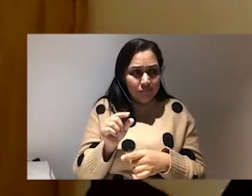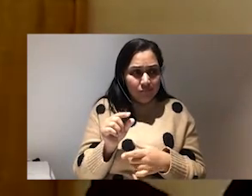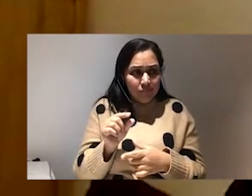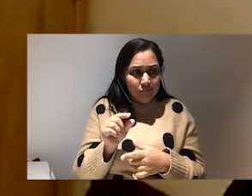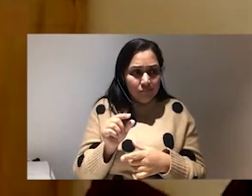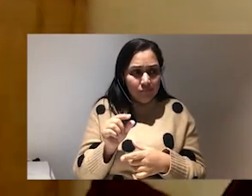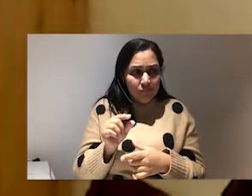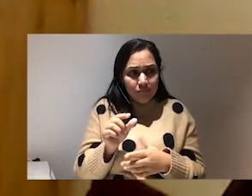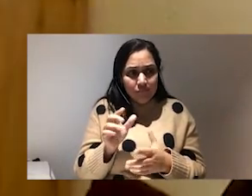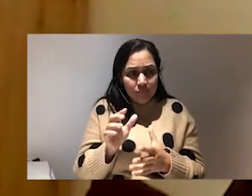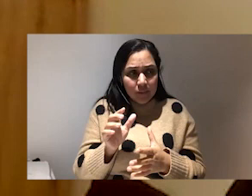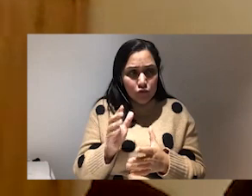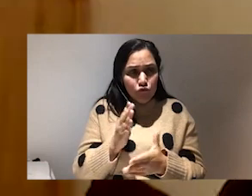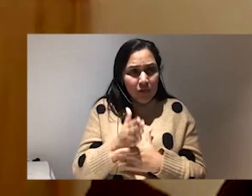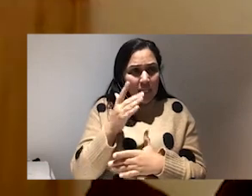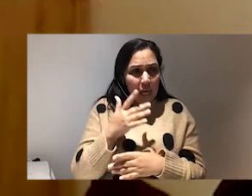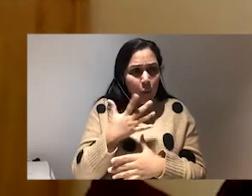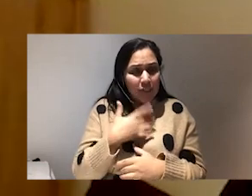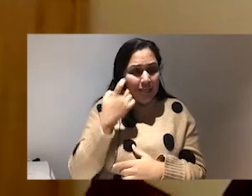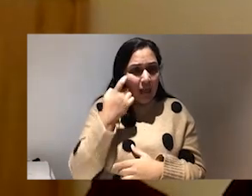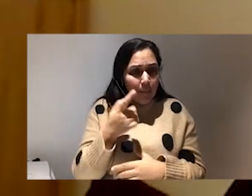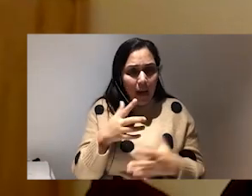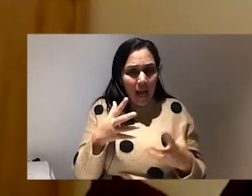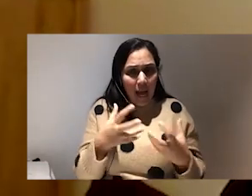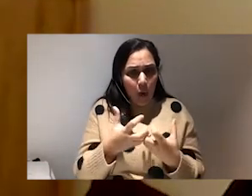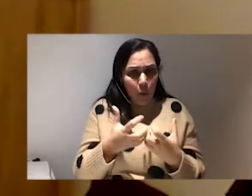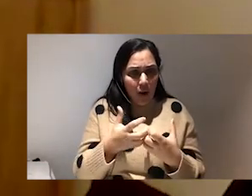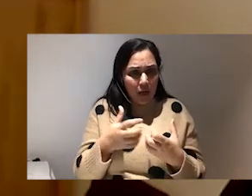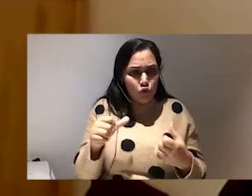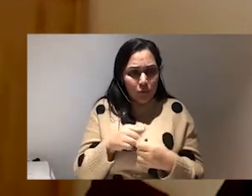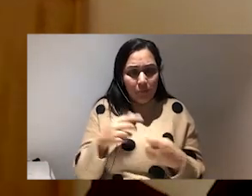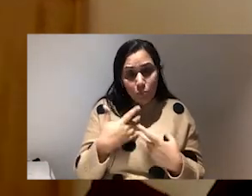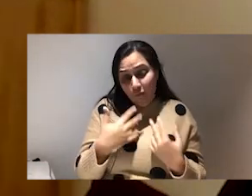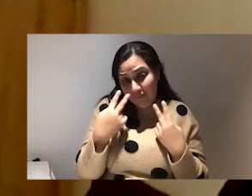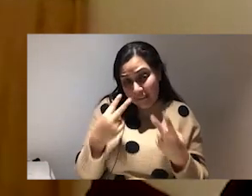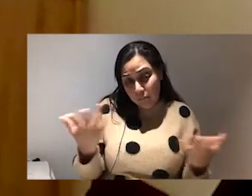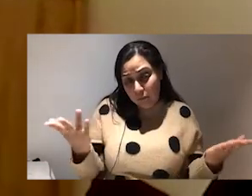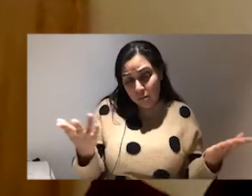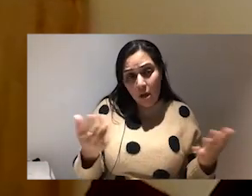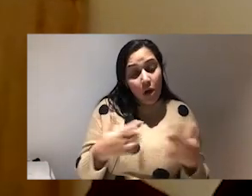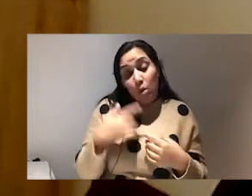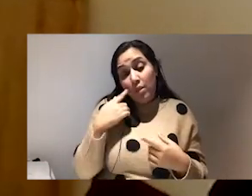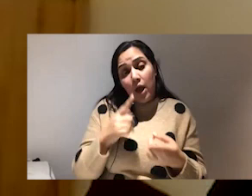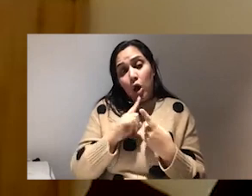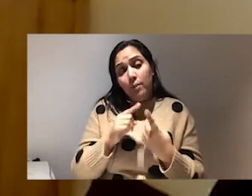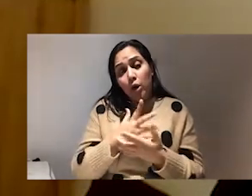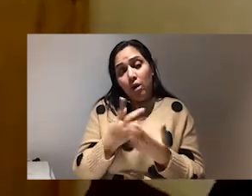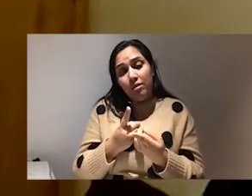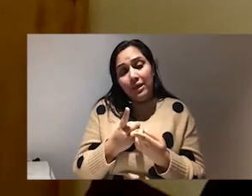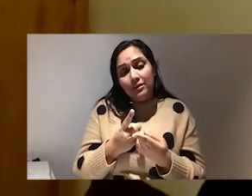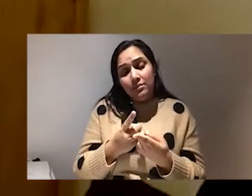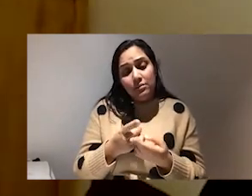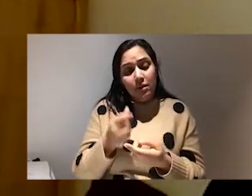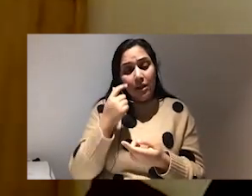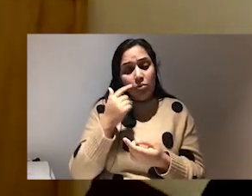me rethink about how I need to take up more space. You know, like, I don't think I comment on a lot of stuff. Like I don't, you know, I think there was